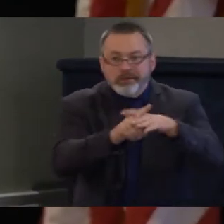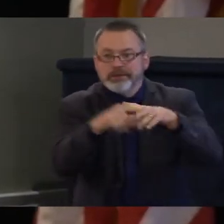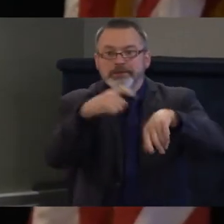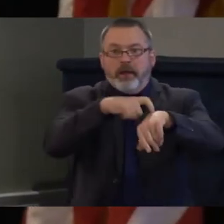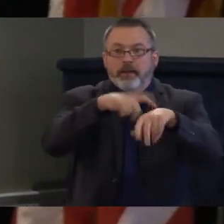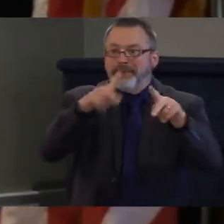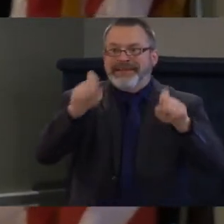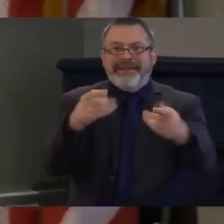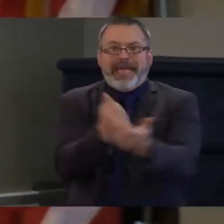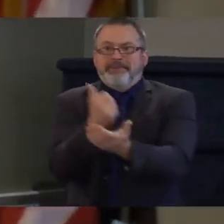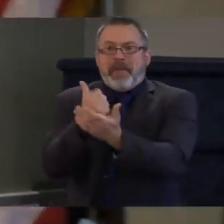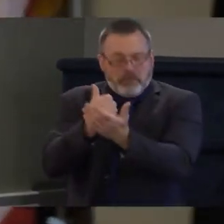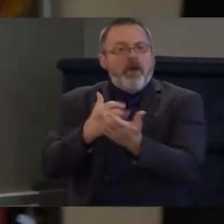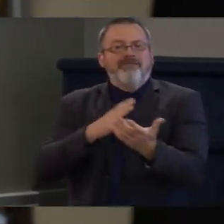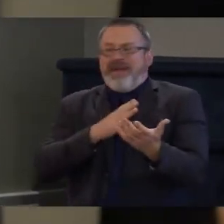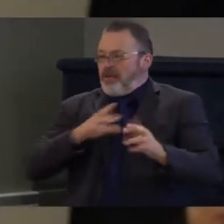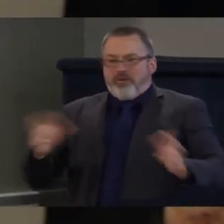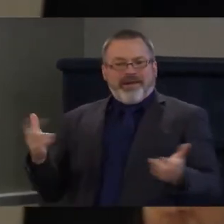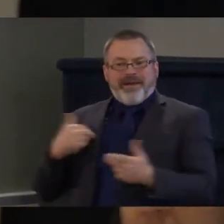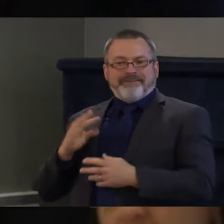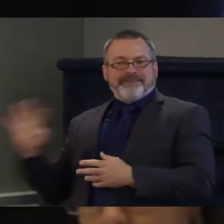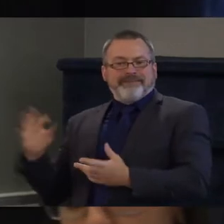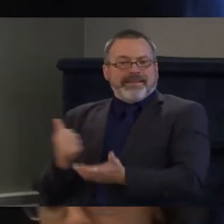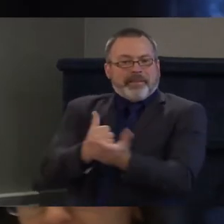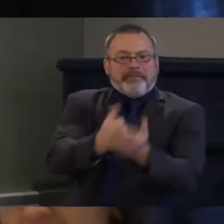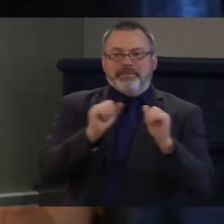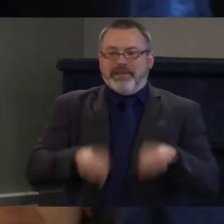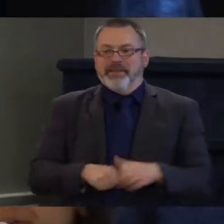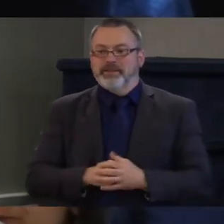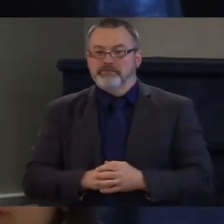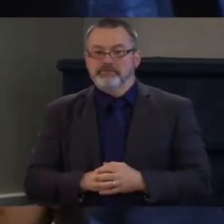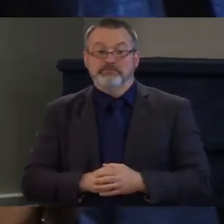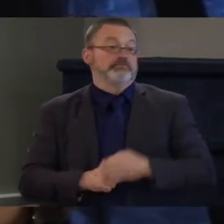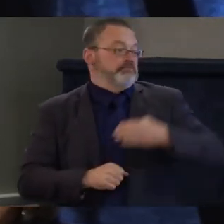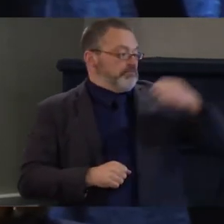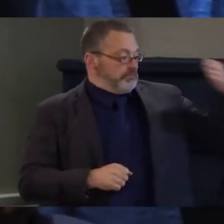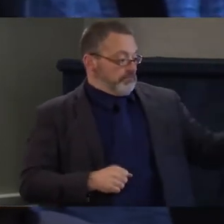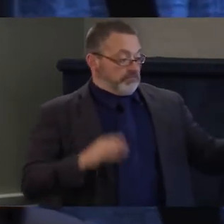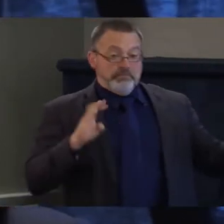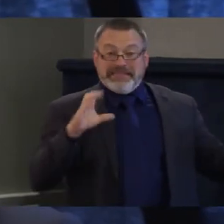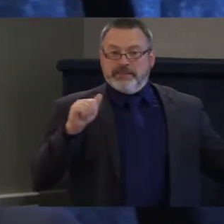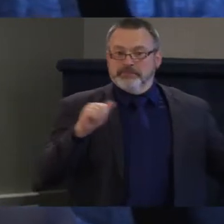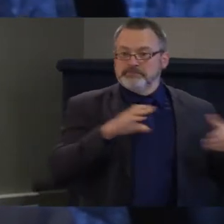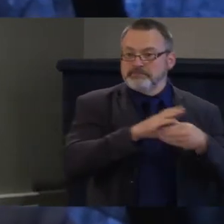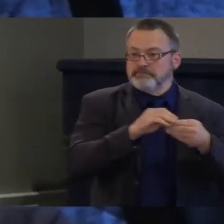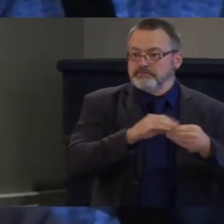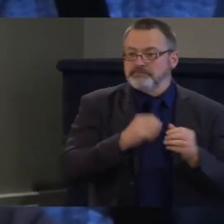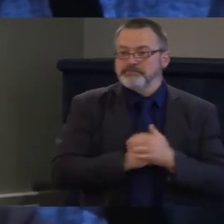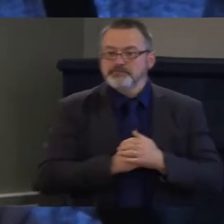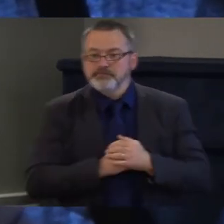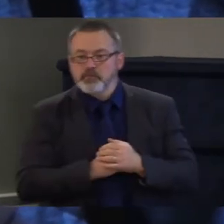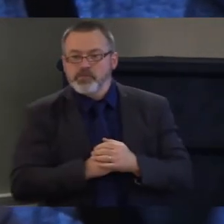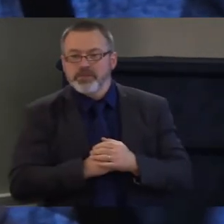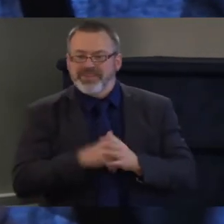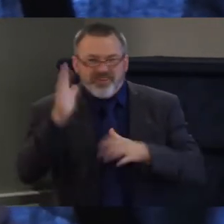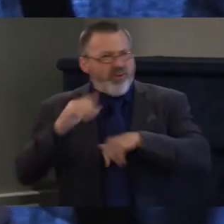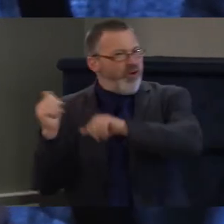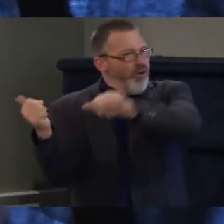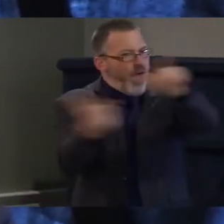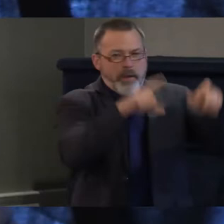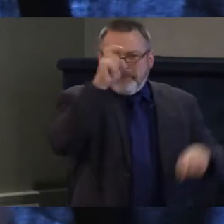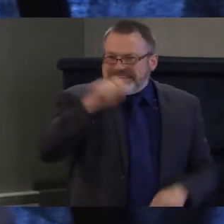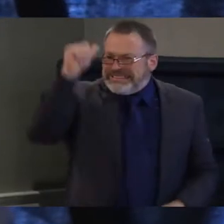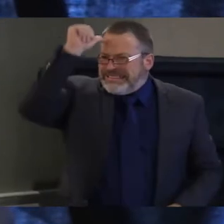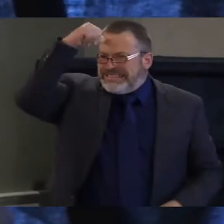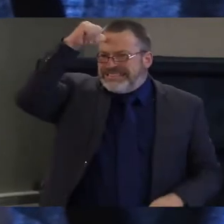And Becca Ballin. So one thing I think we all have to keep in mind is that what we're struggling with